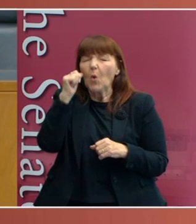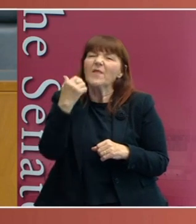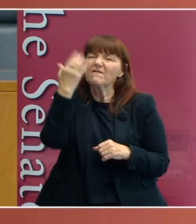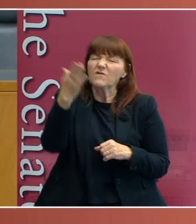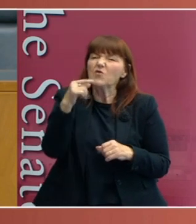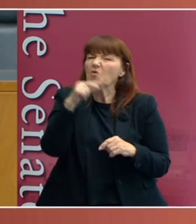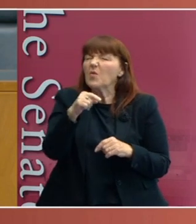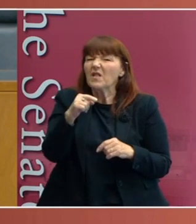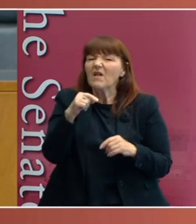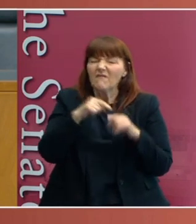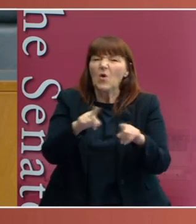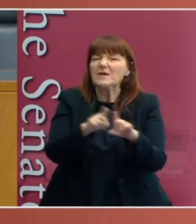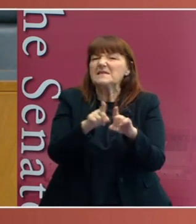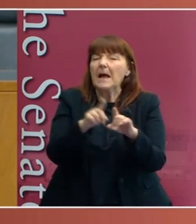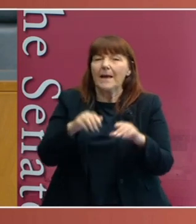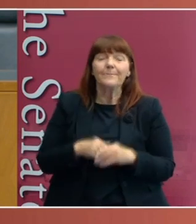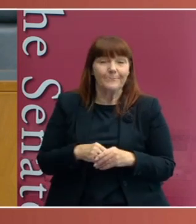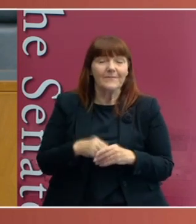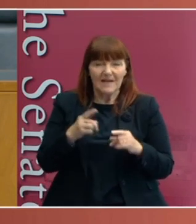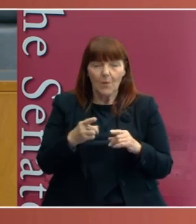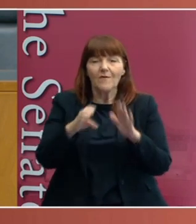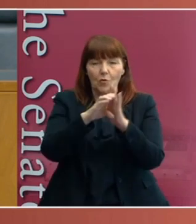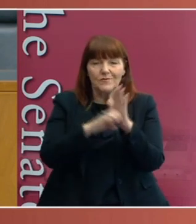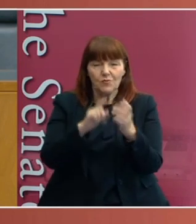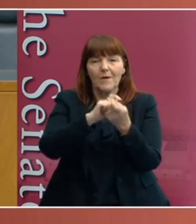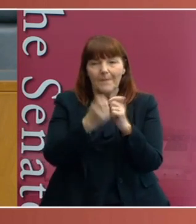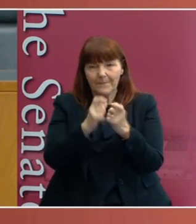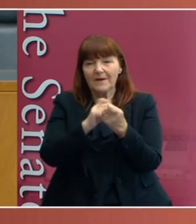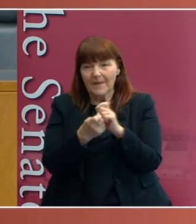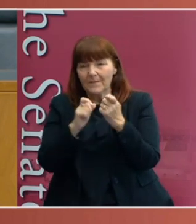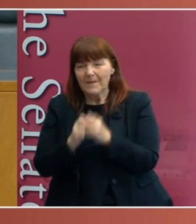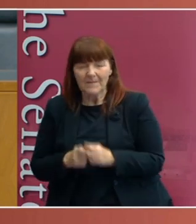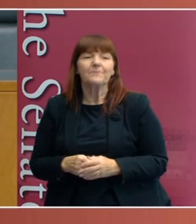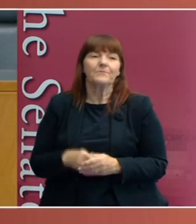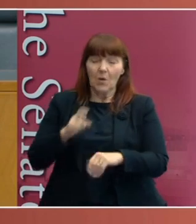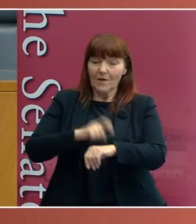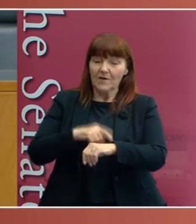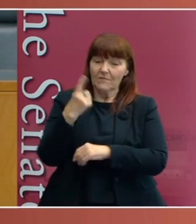there's a lesson for all constitutional amendments. Do we have time for one more question?